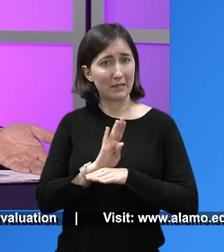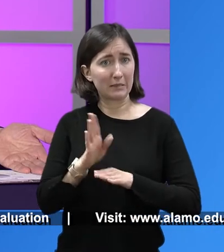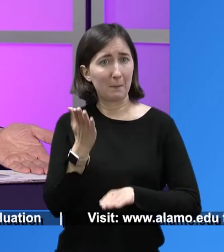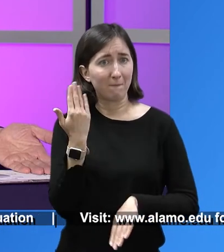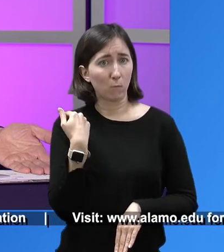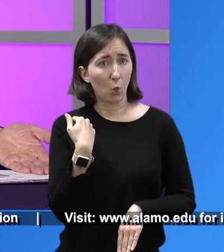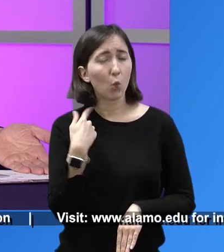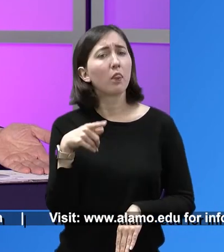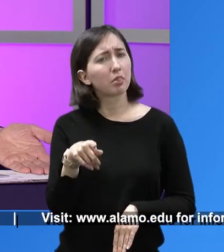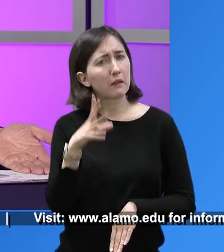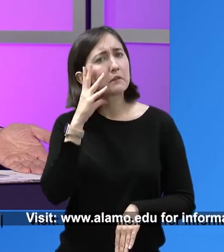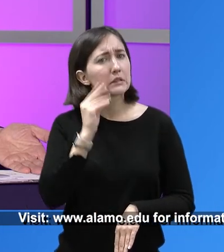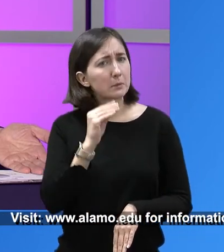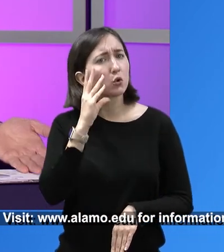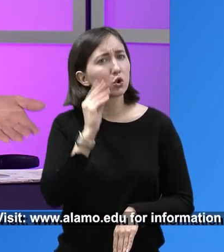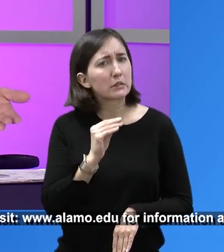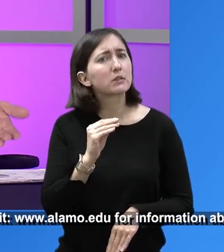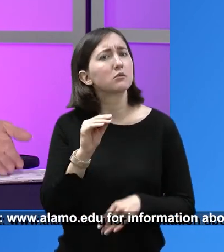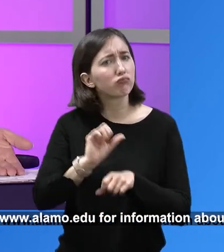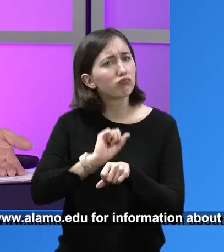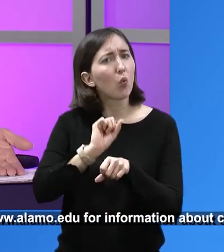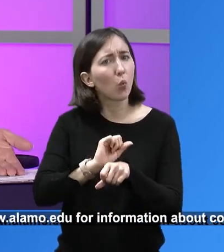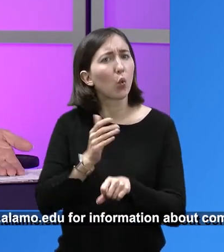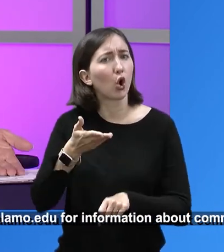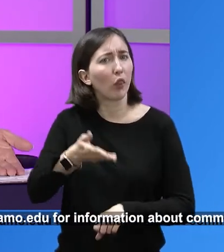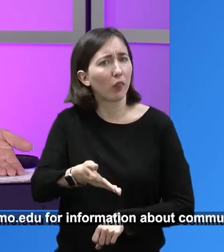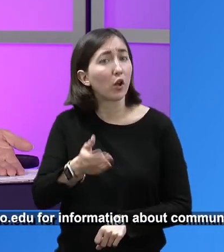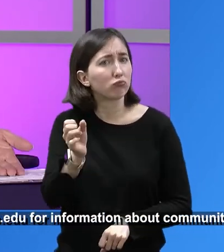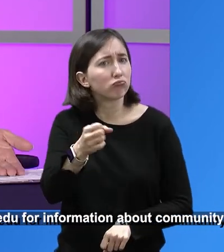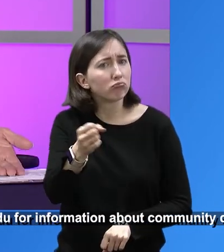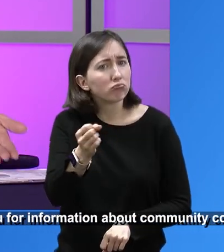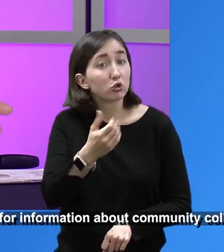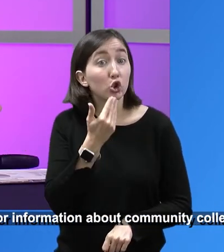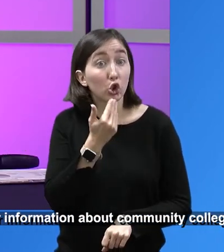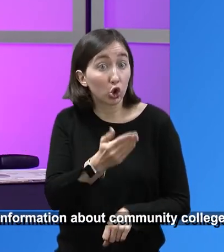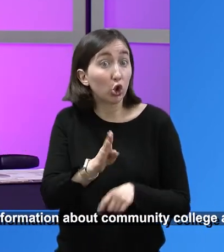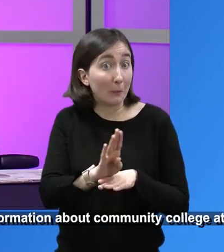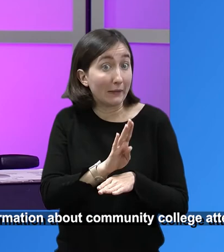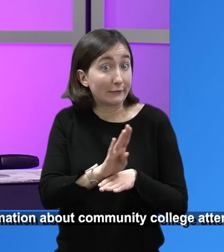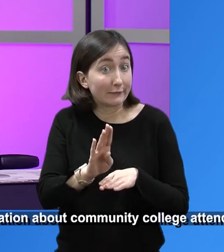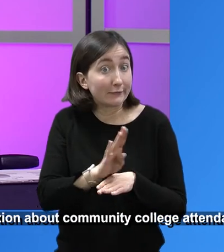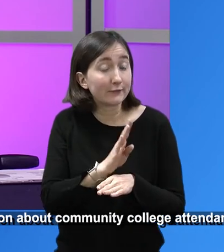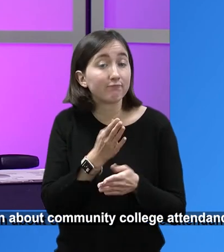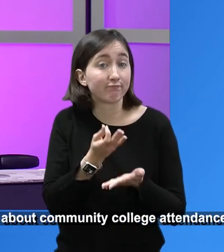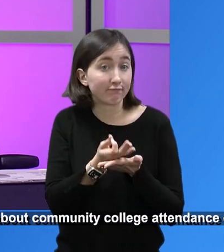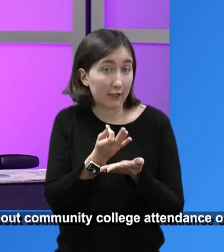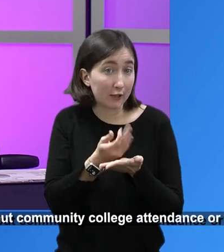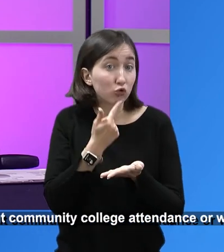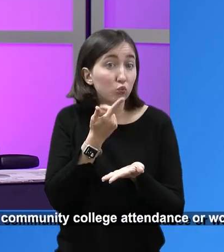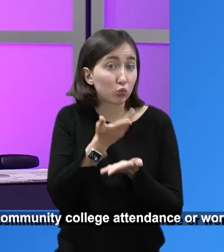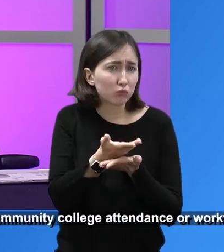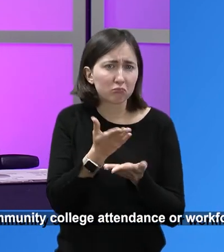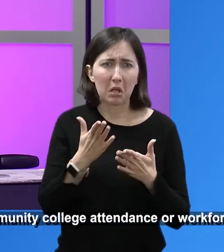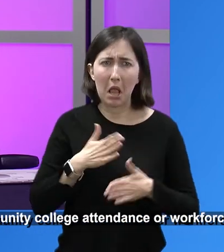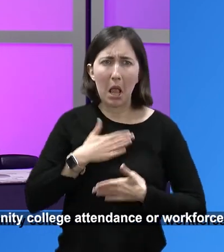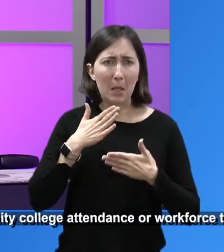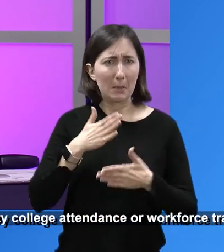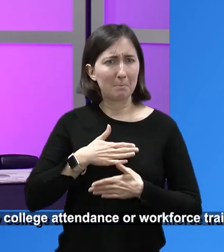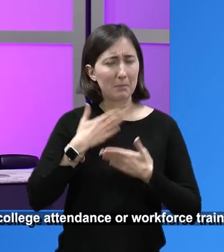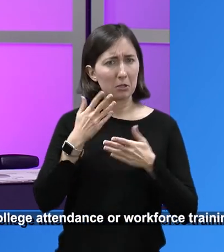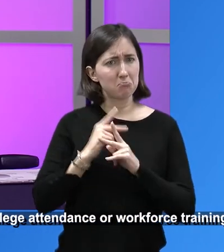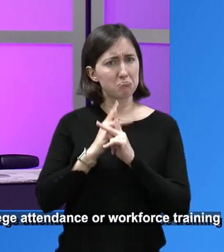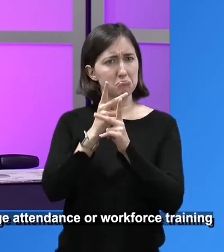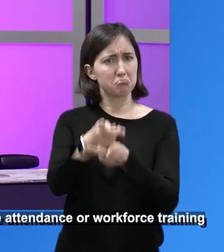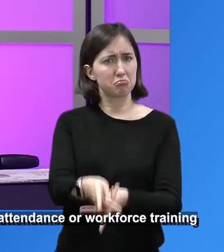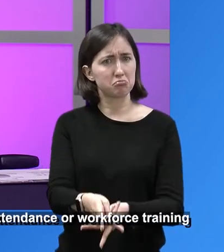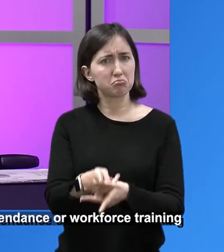owned a business, they've had that relevant experience. Right. There's a good business there because the